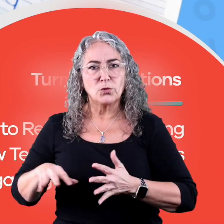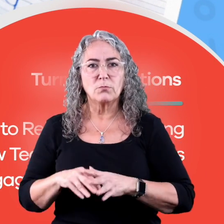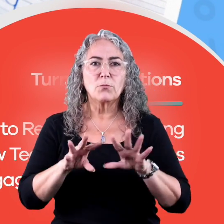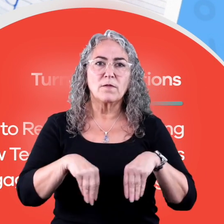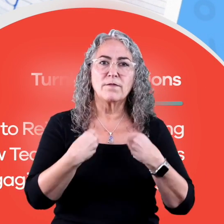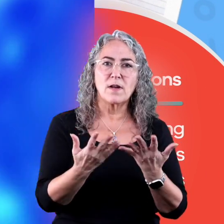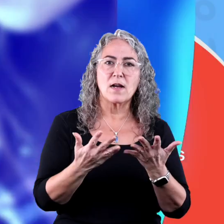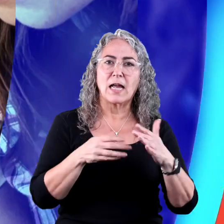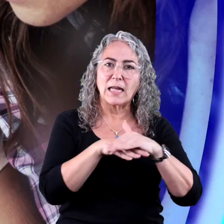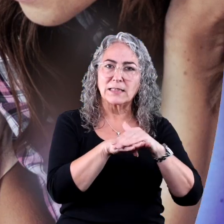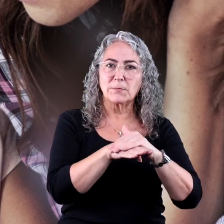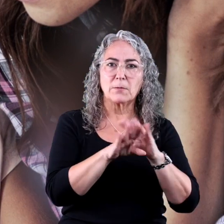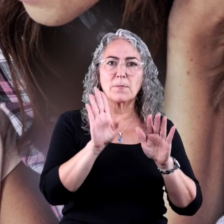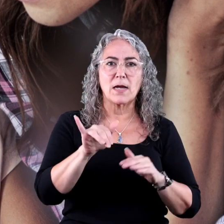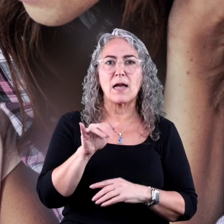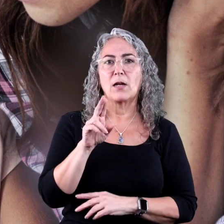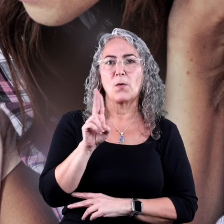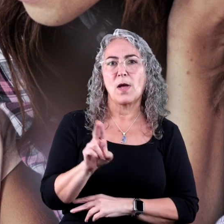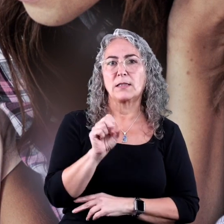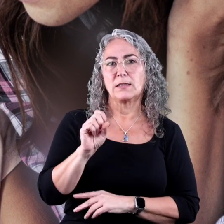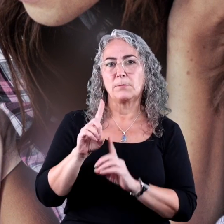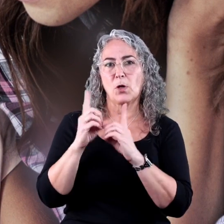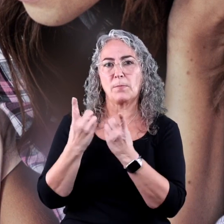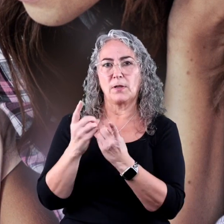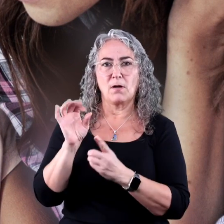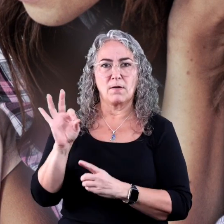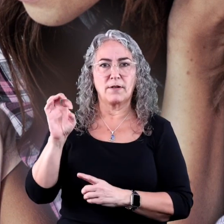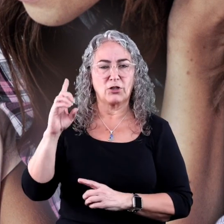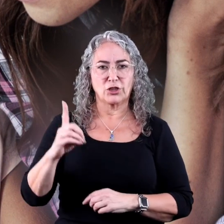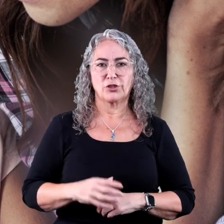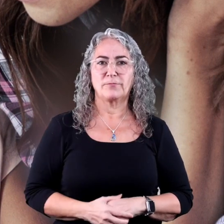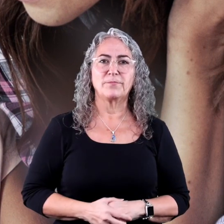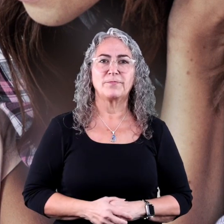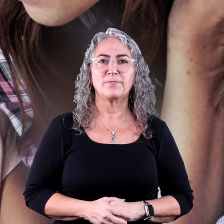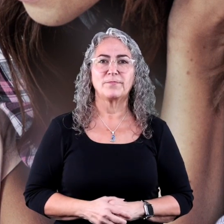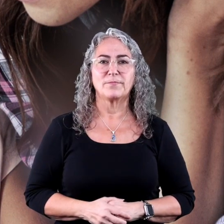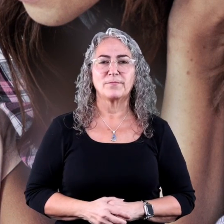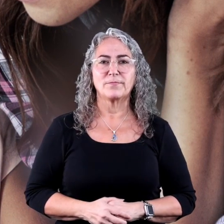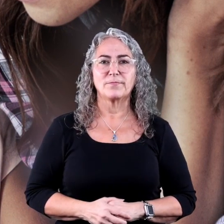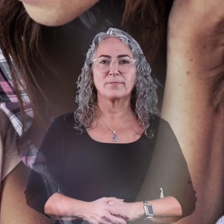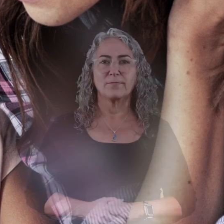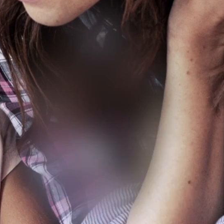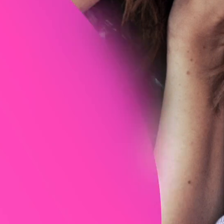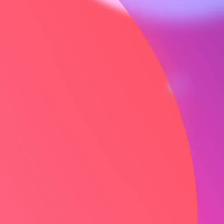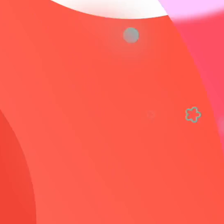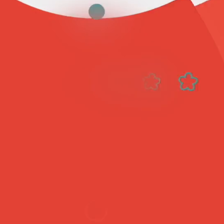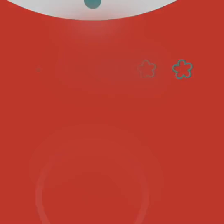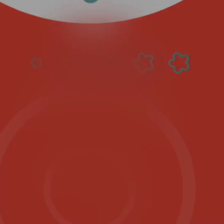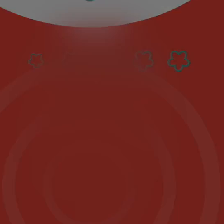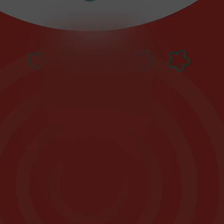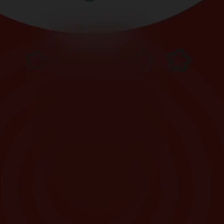Visit at Houets. www.posno www.posno